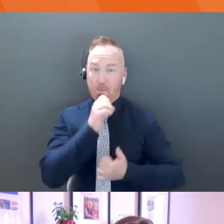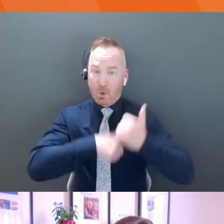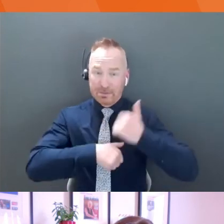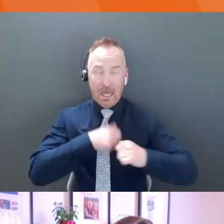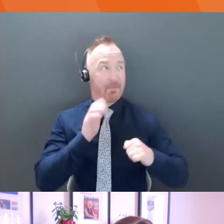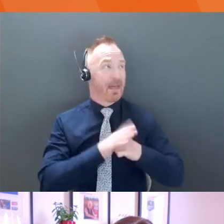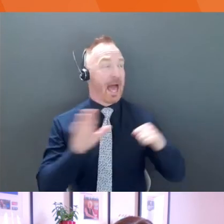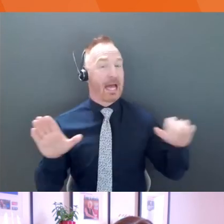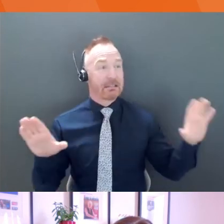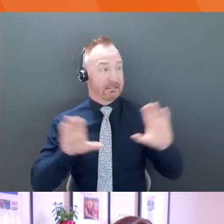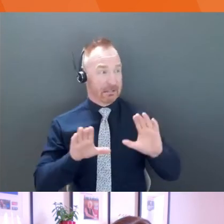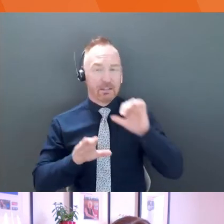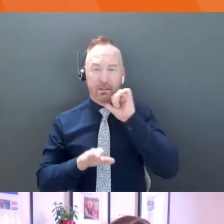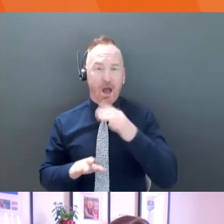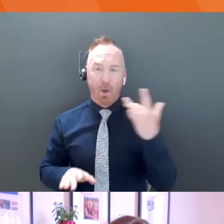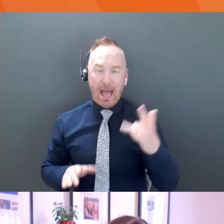Yeah. Yeah.